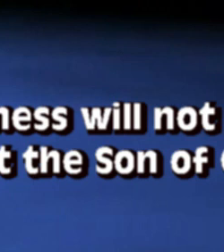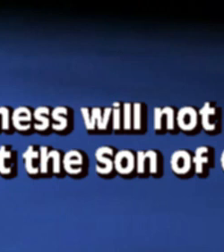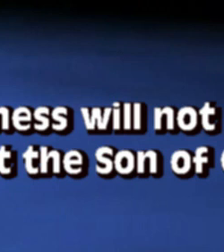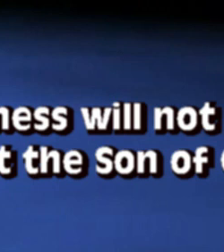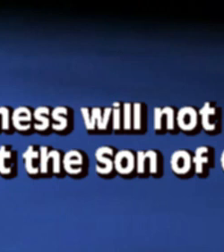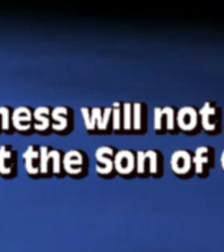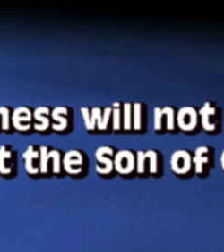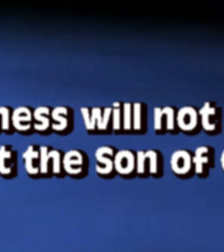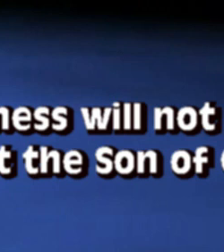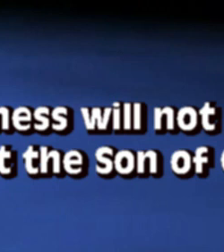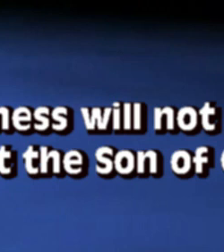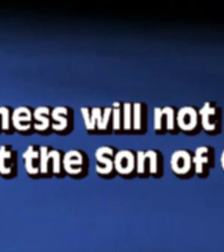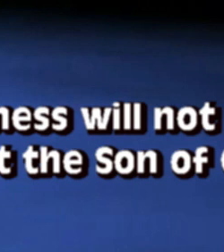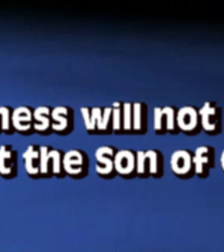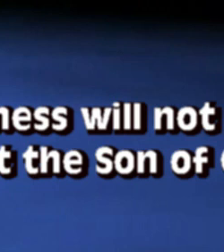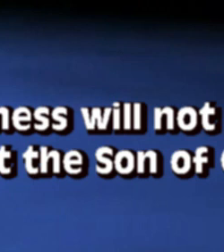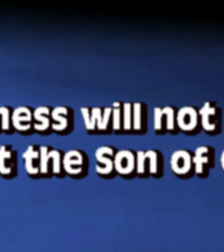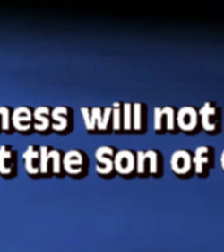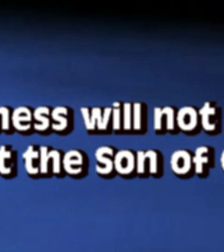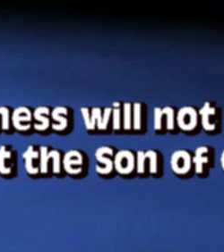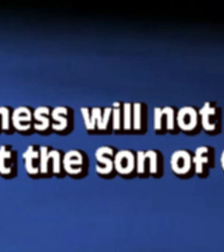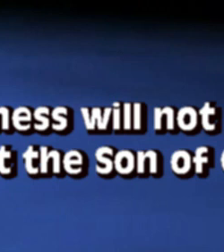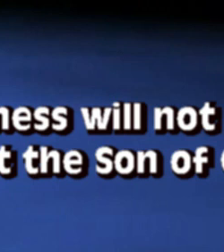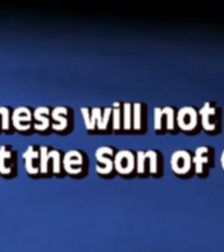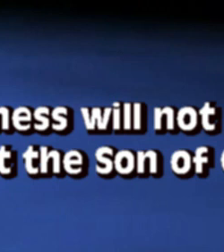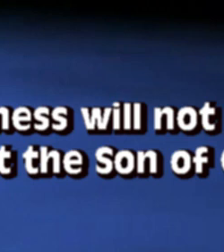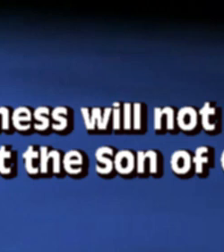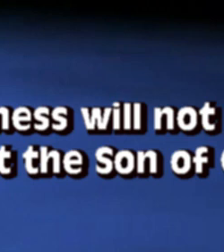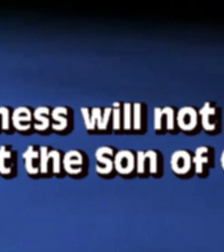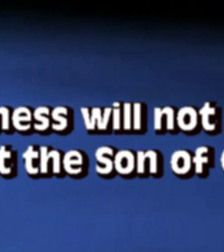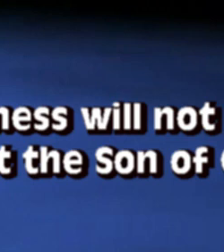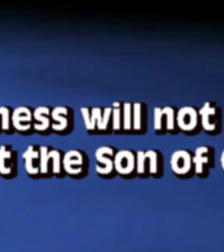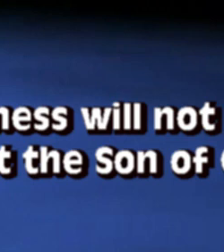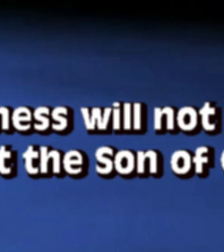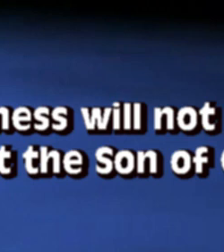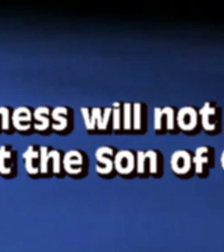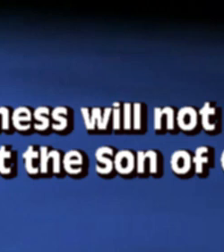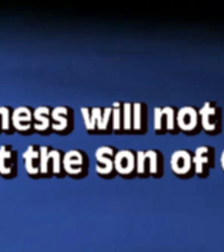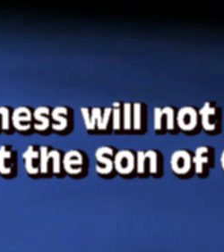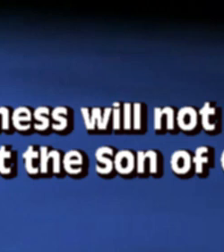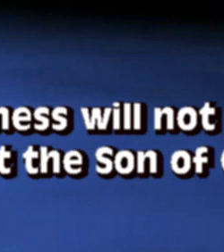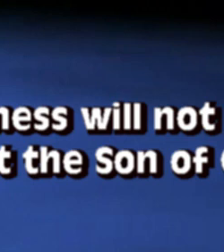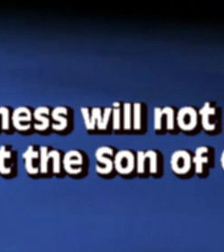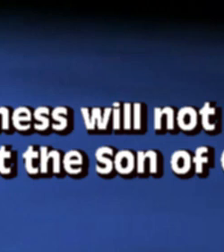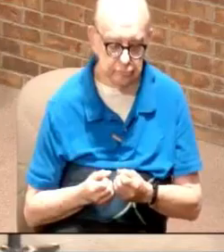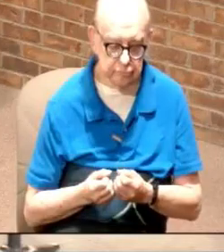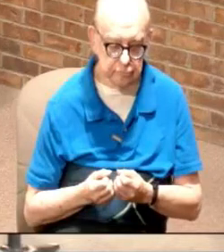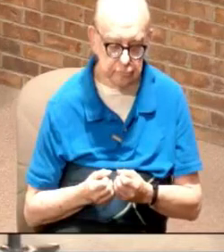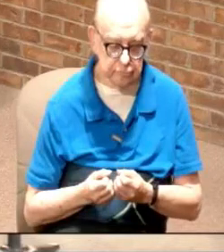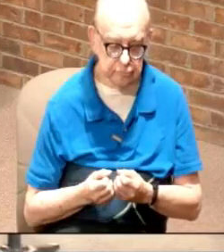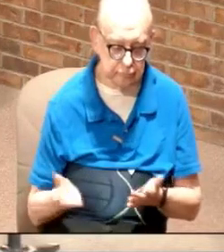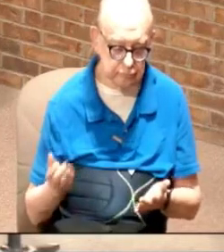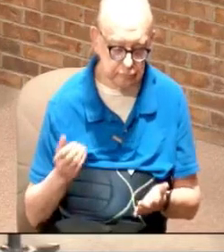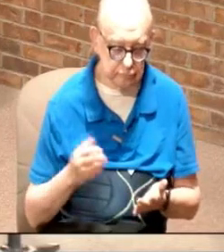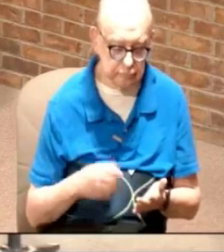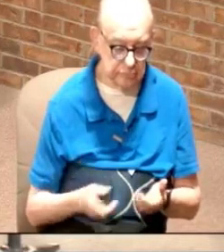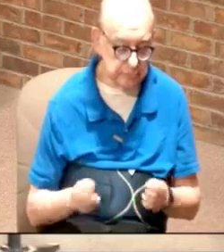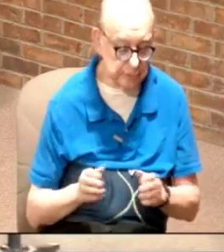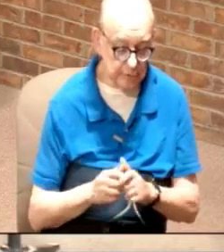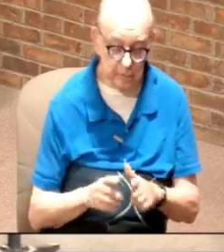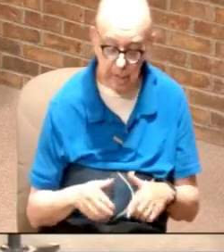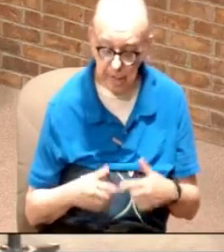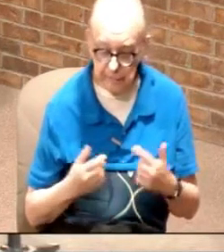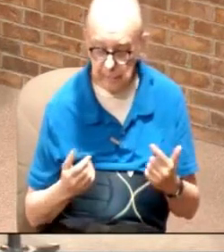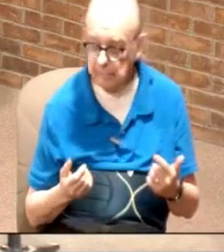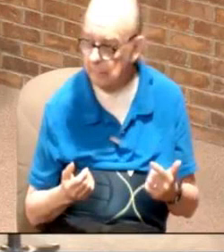his illness is so that God will receive glory from his situation there are things that are going on in your life